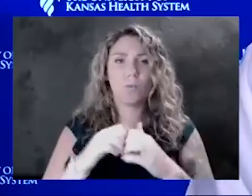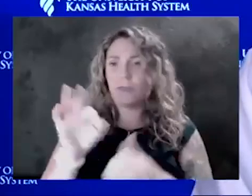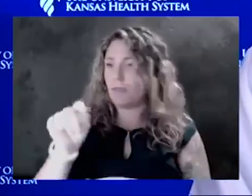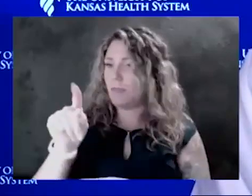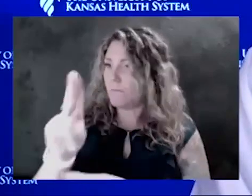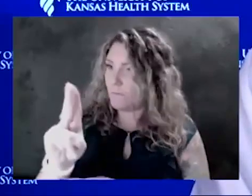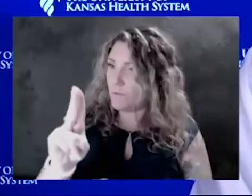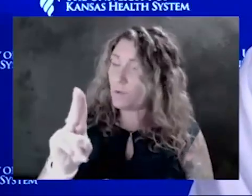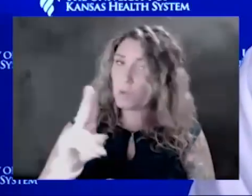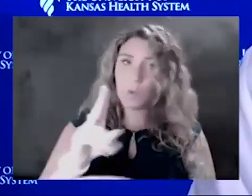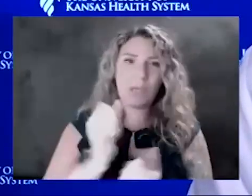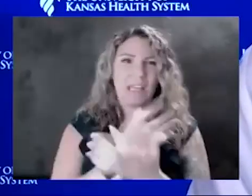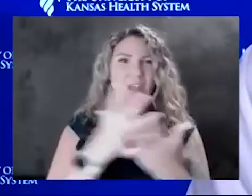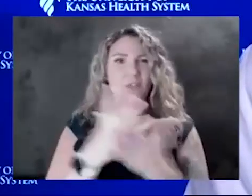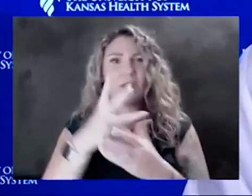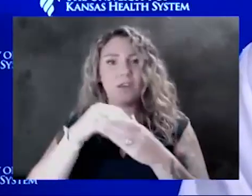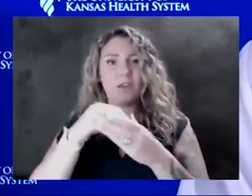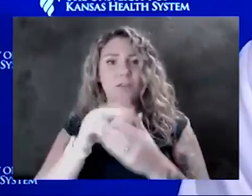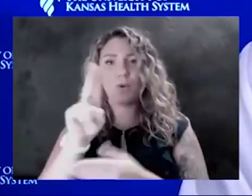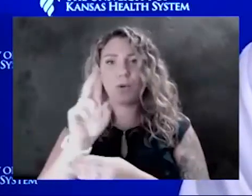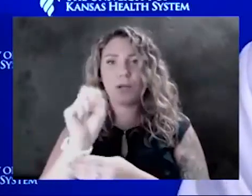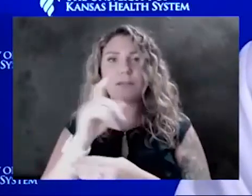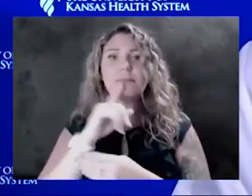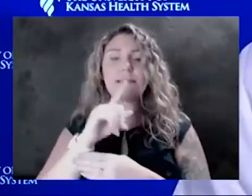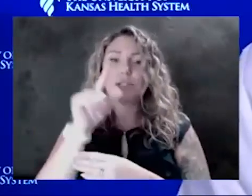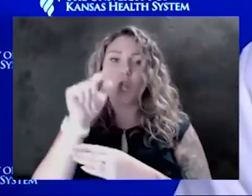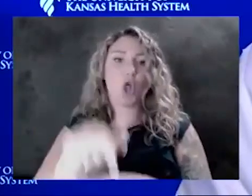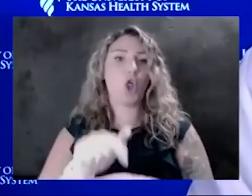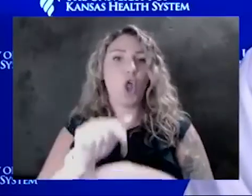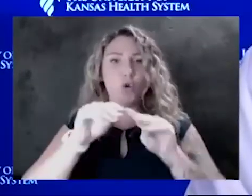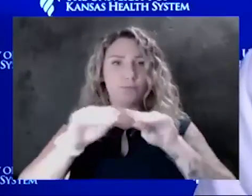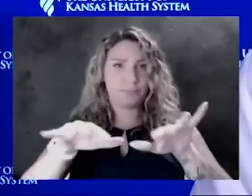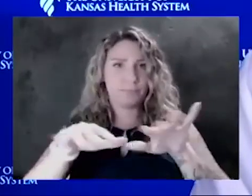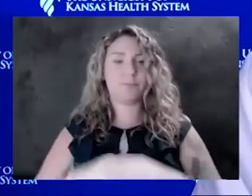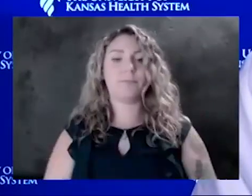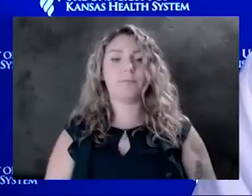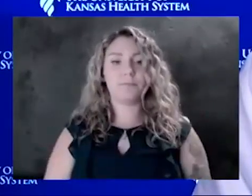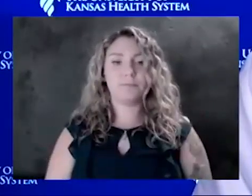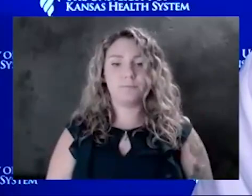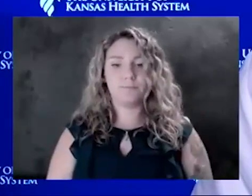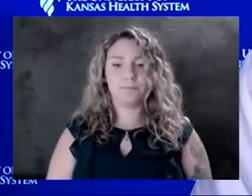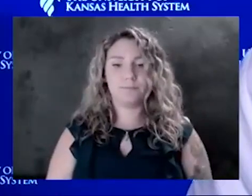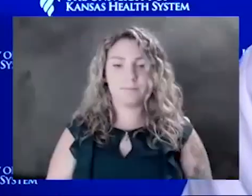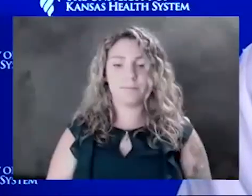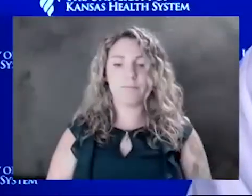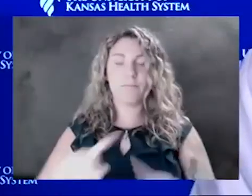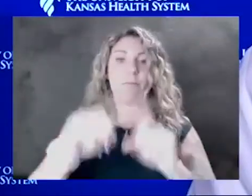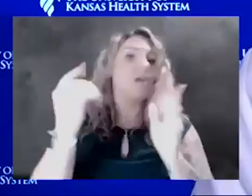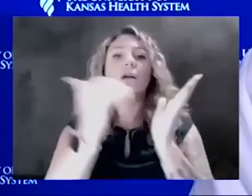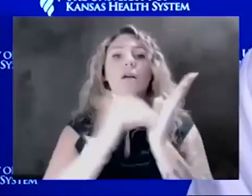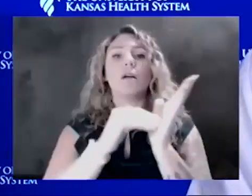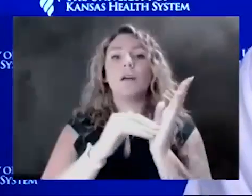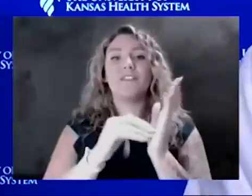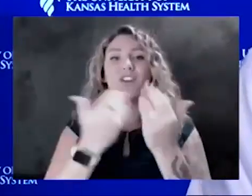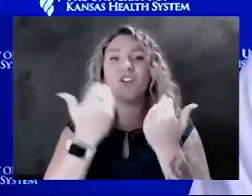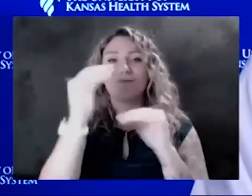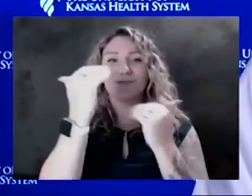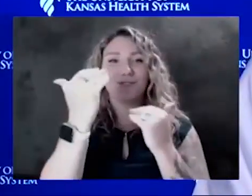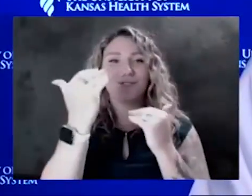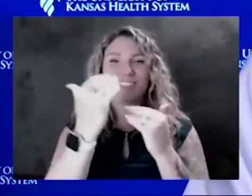is extremely low activity. But again, now we have restrictions that are gone. Masking is gone.